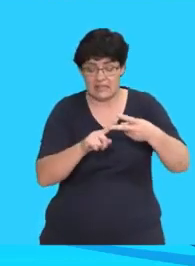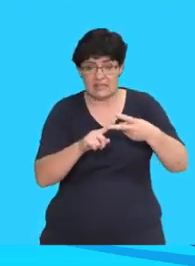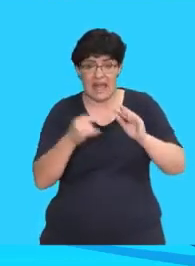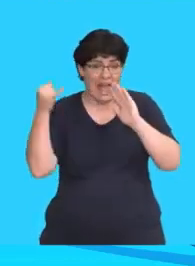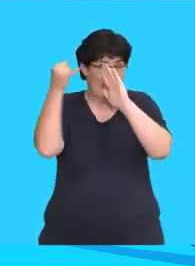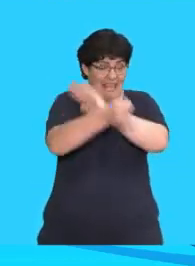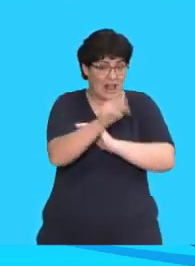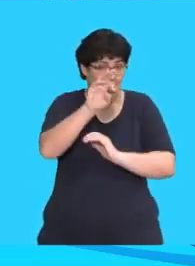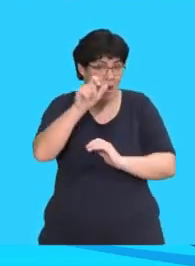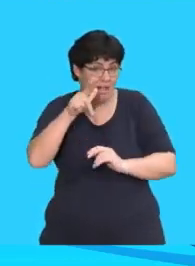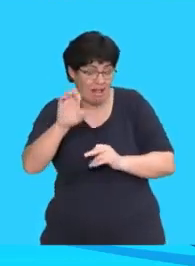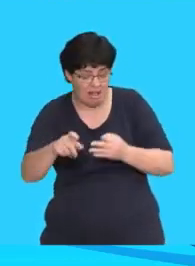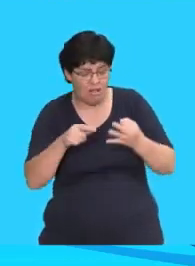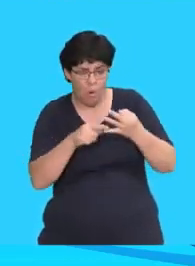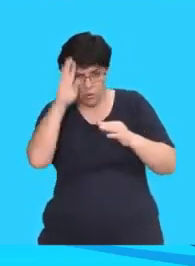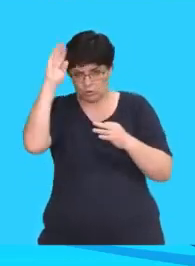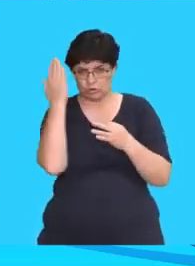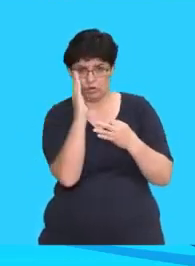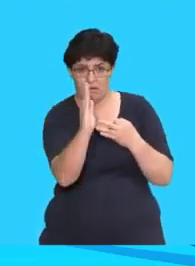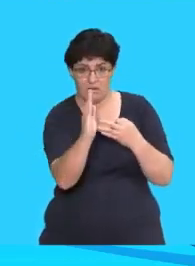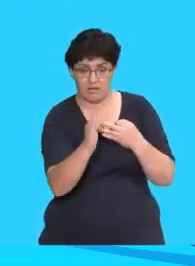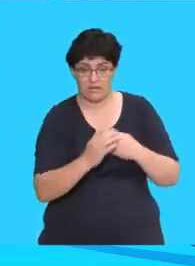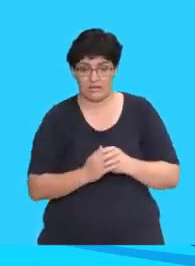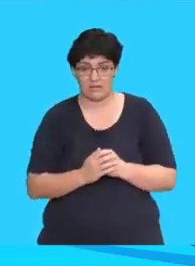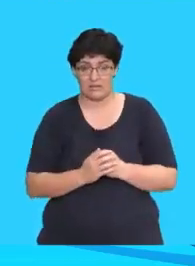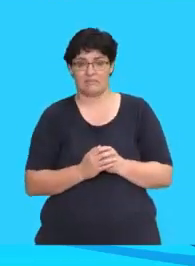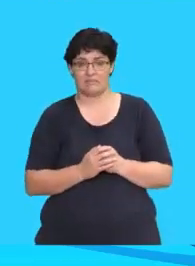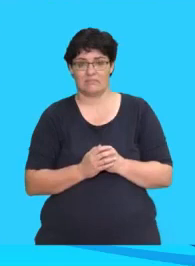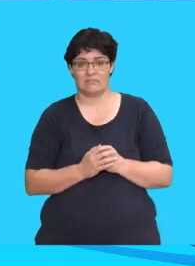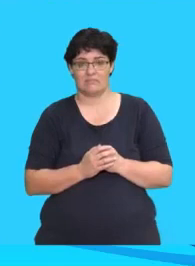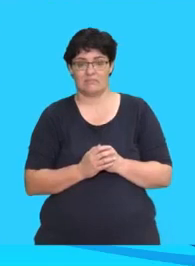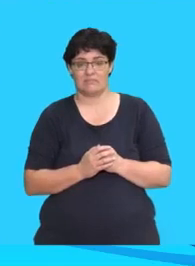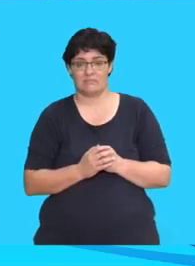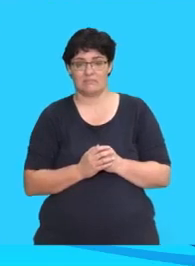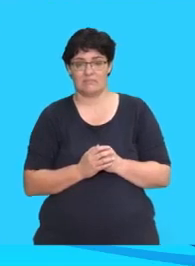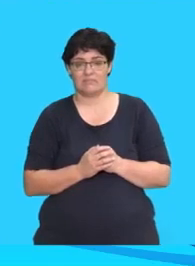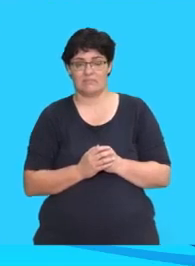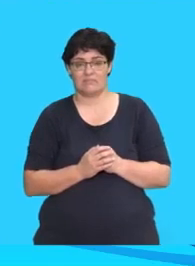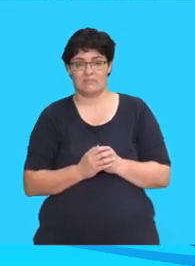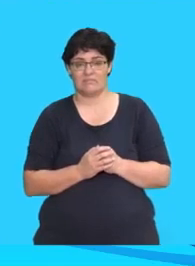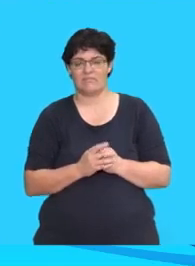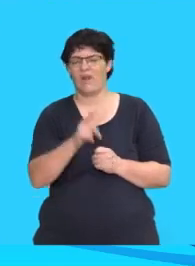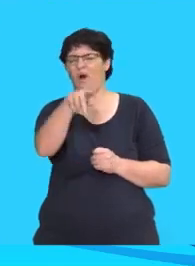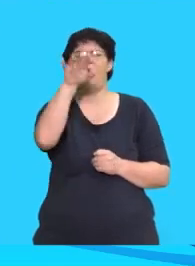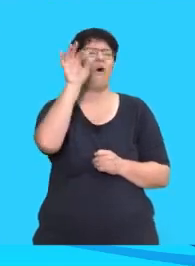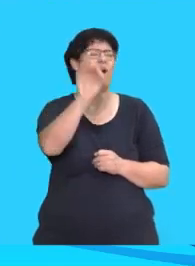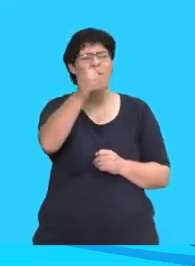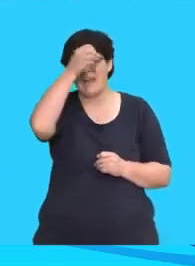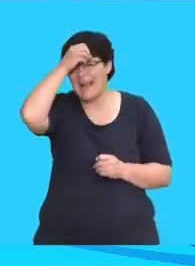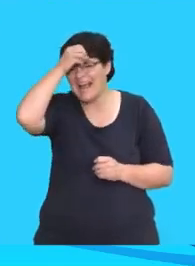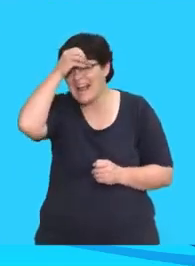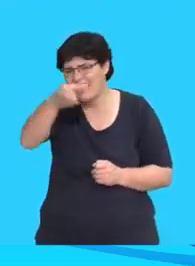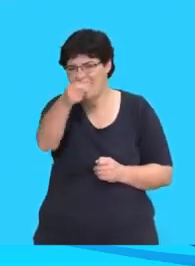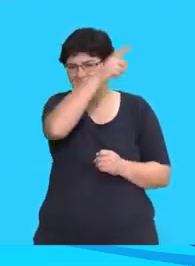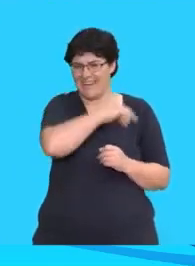a killer whale, or a shark? A killer whale? You